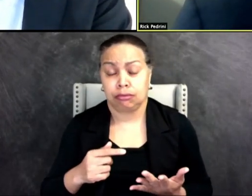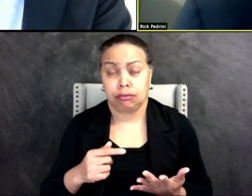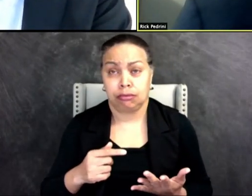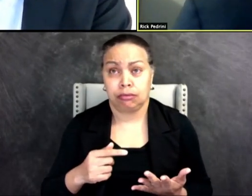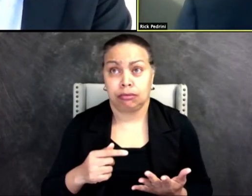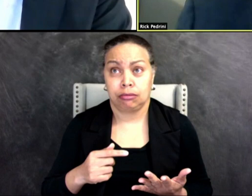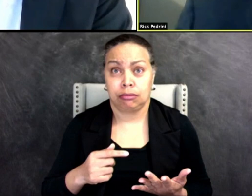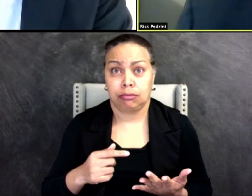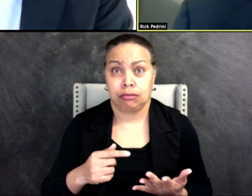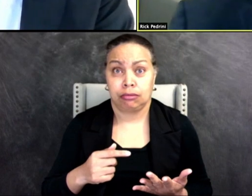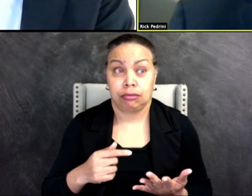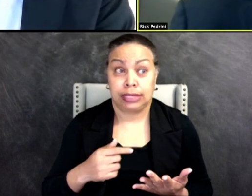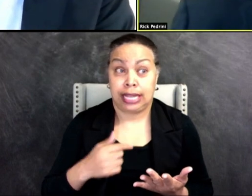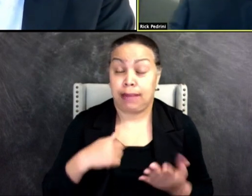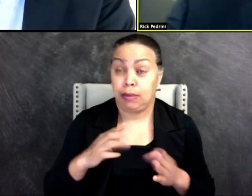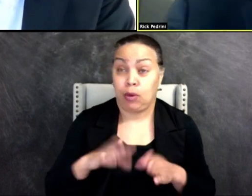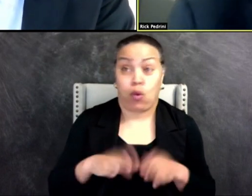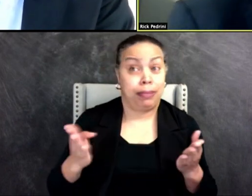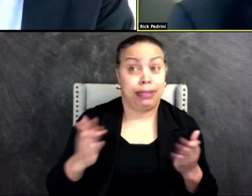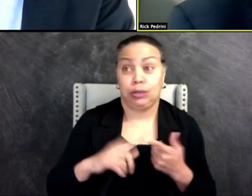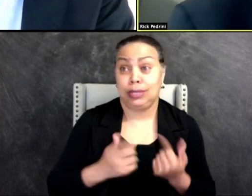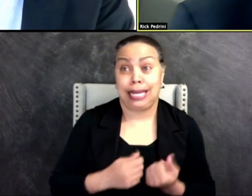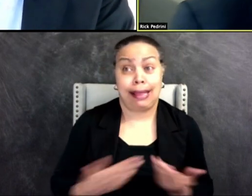I'm open to anything.